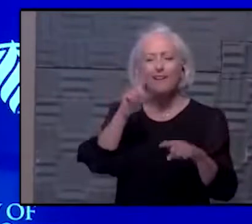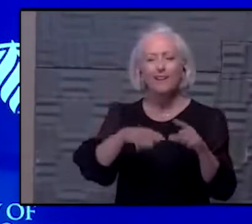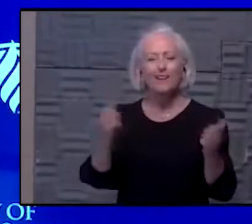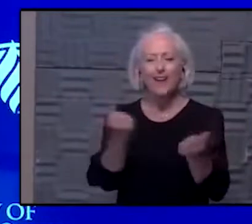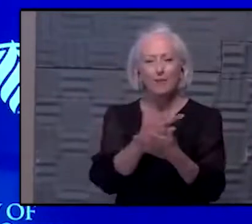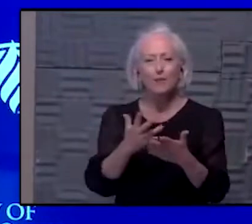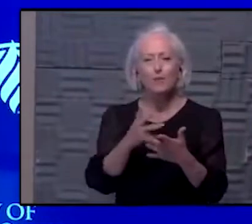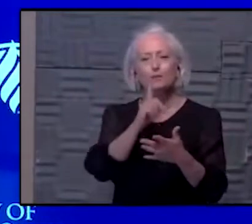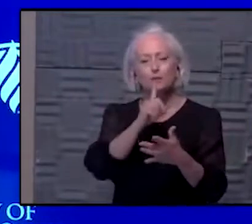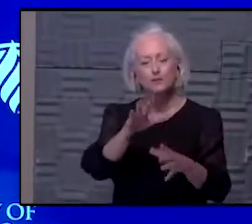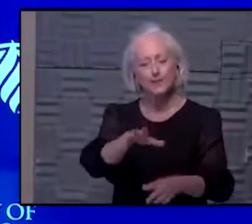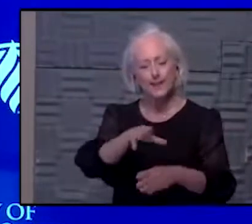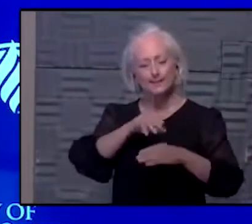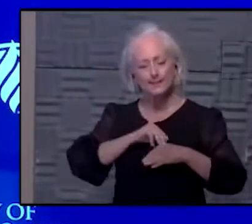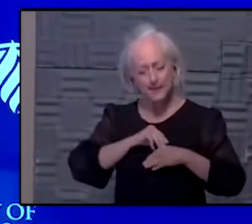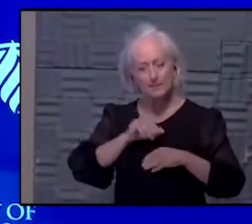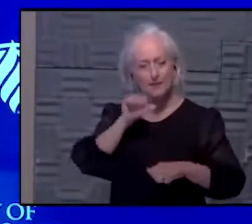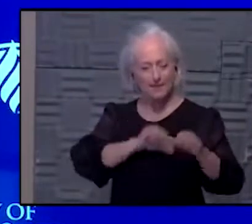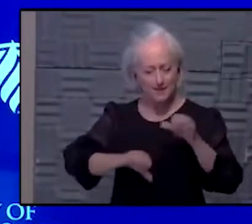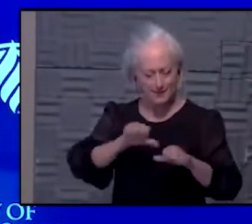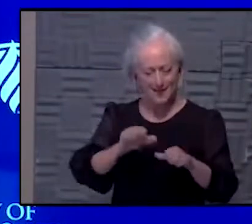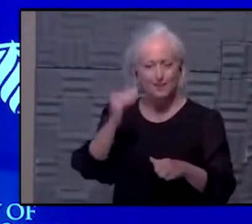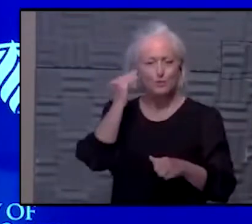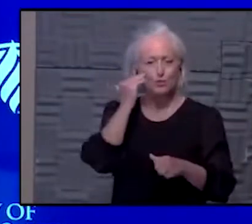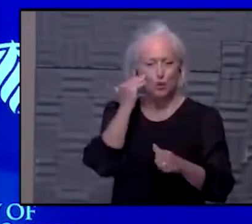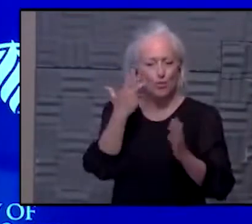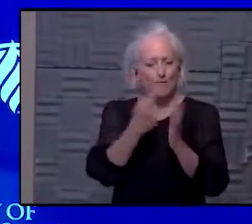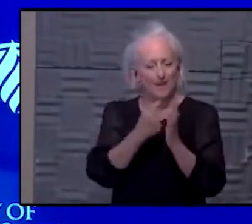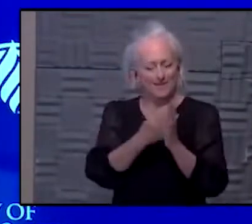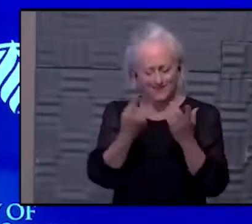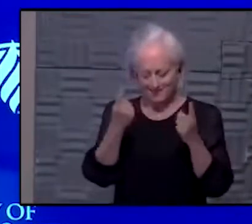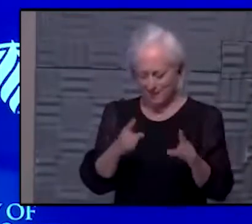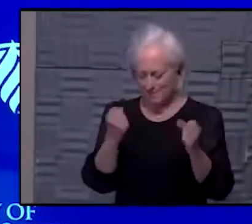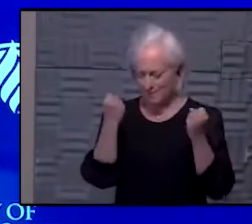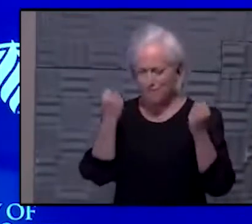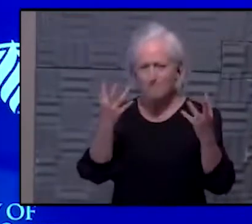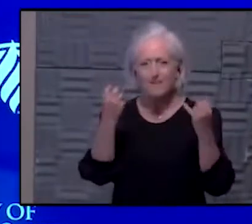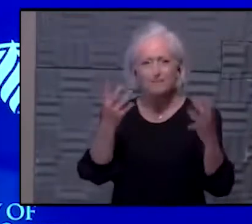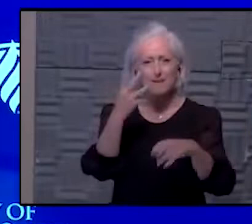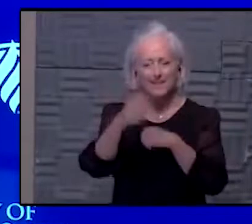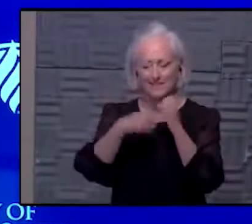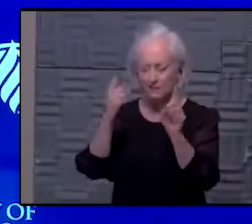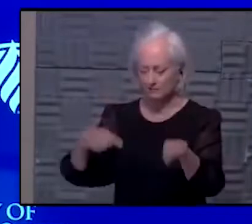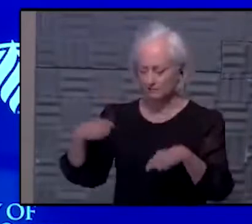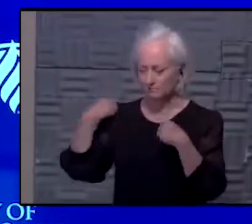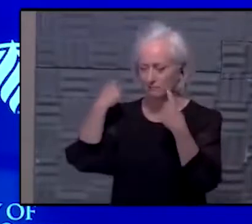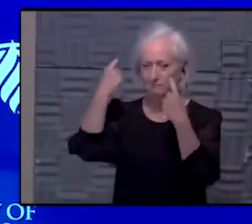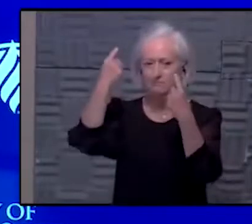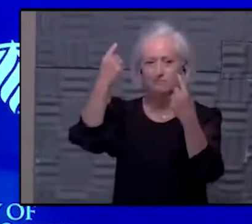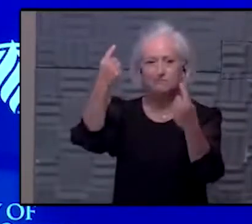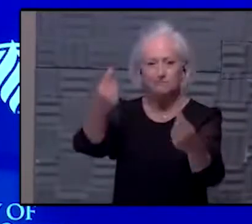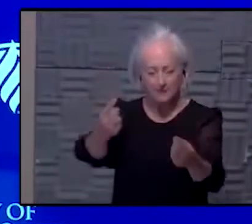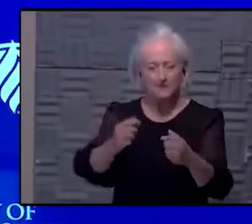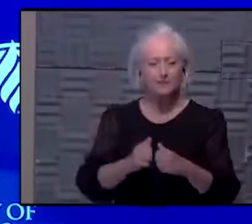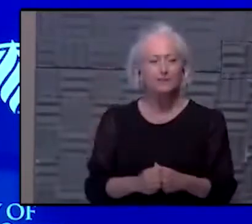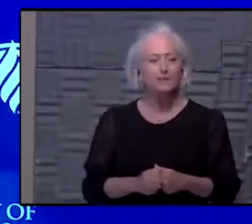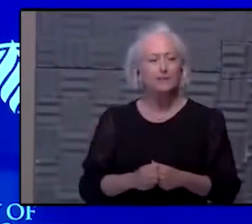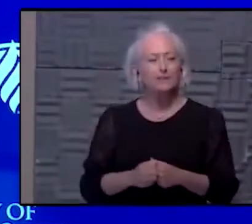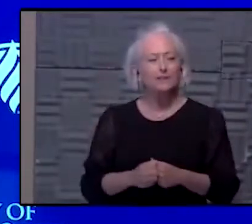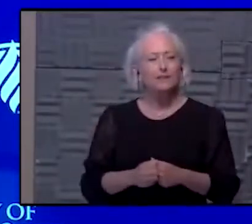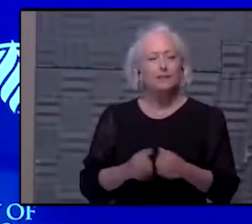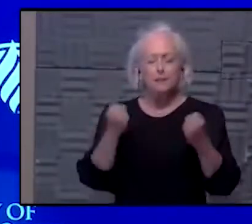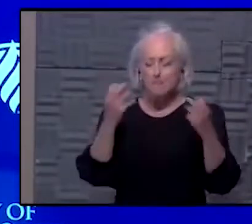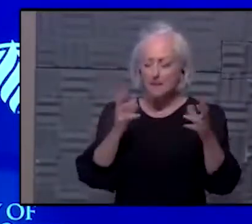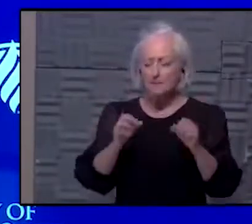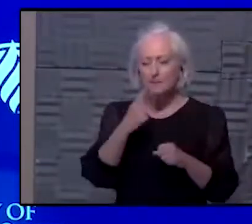science and the knowledge that we've been being vaccinated for so many years in so many different ways? You know, I think the other thing I hear, it's happened too fast.